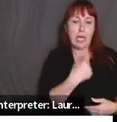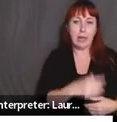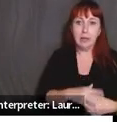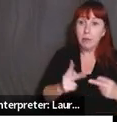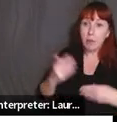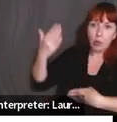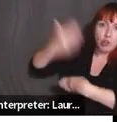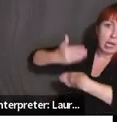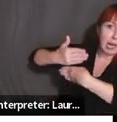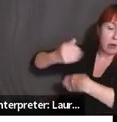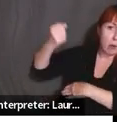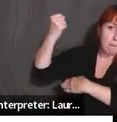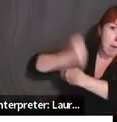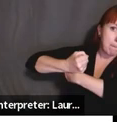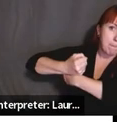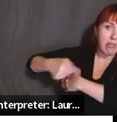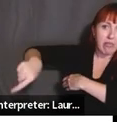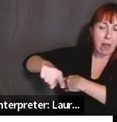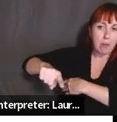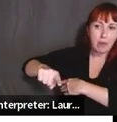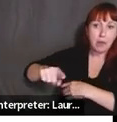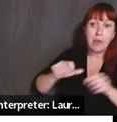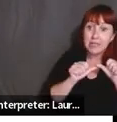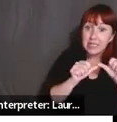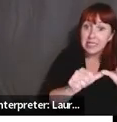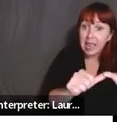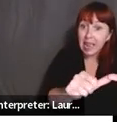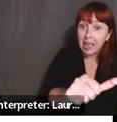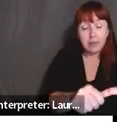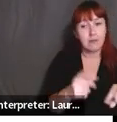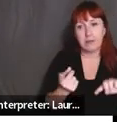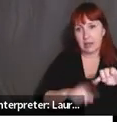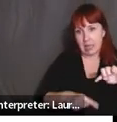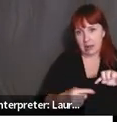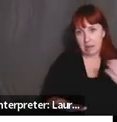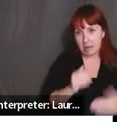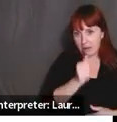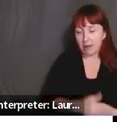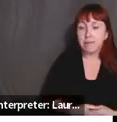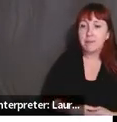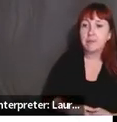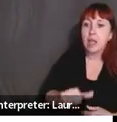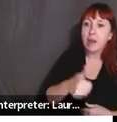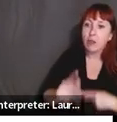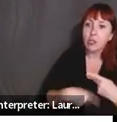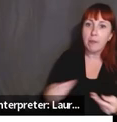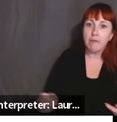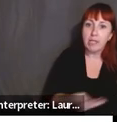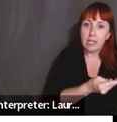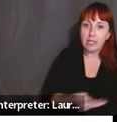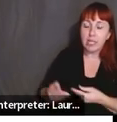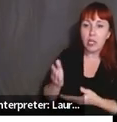down the opposition, but again, it may not be sustainable. Um, another form of facilitation is the partial